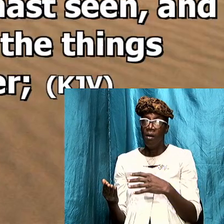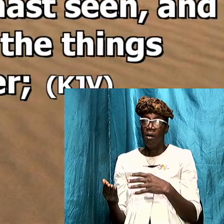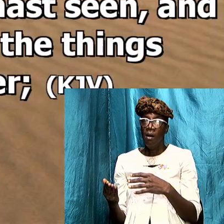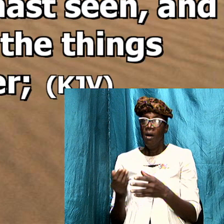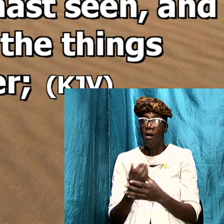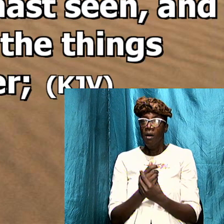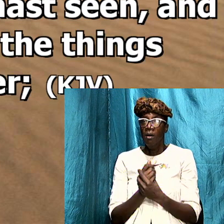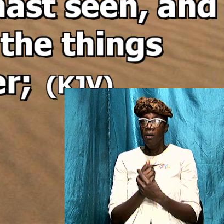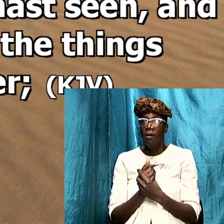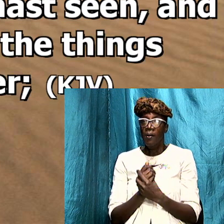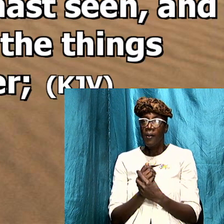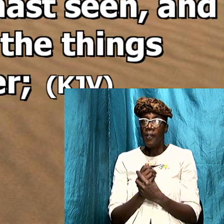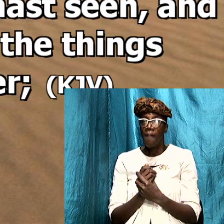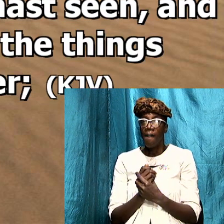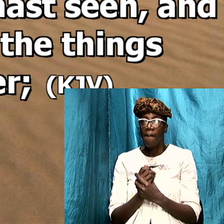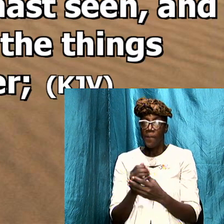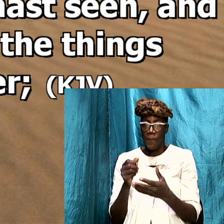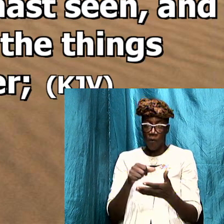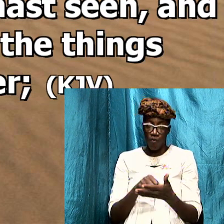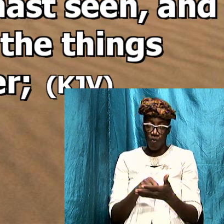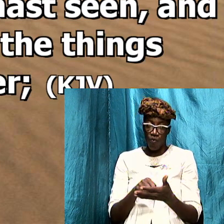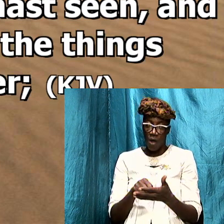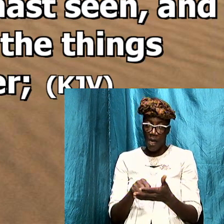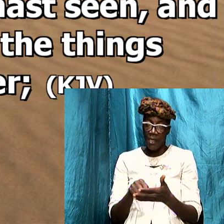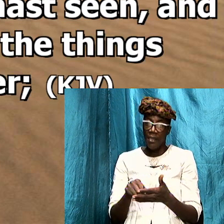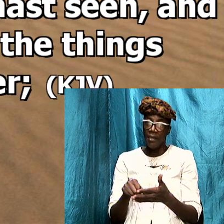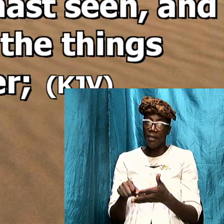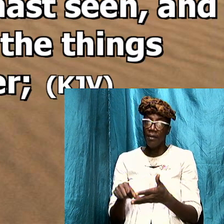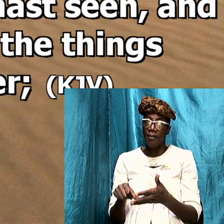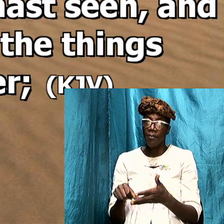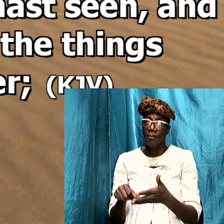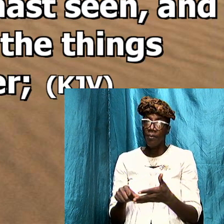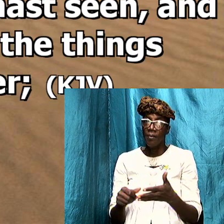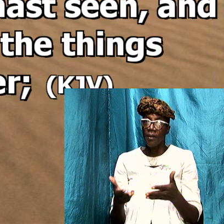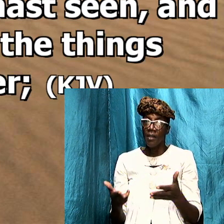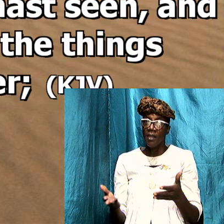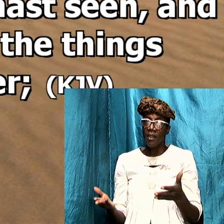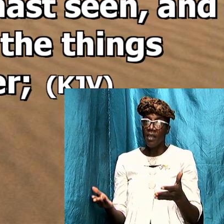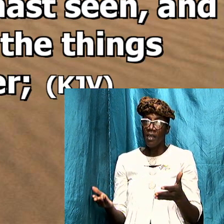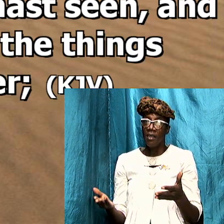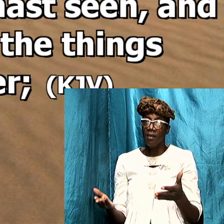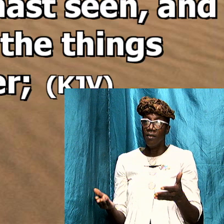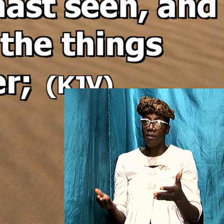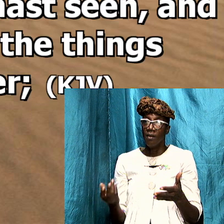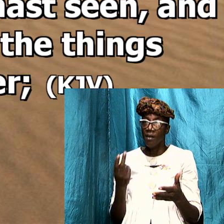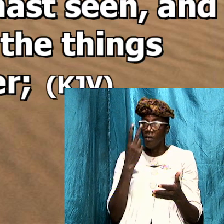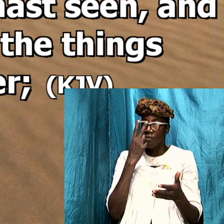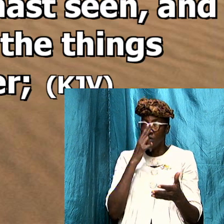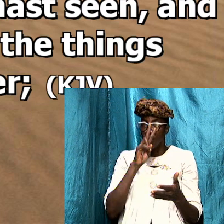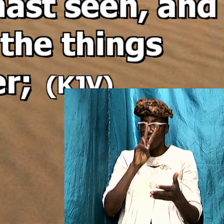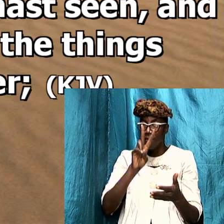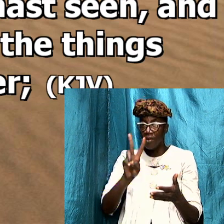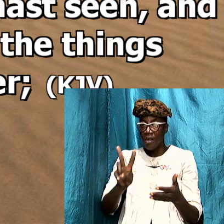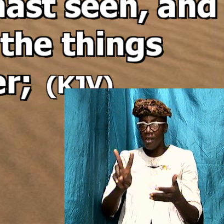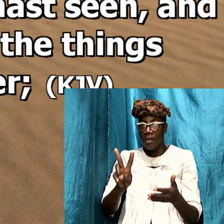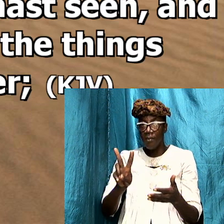together write the things which thou hast seen